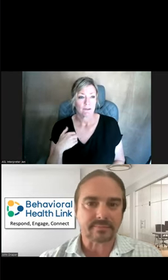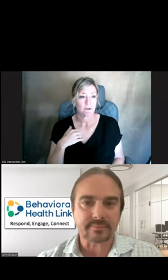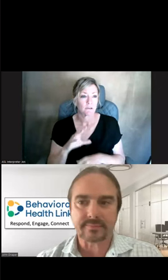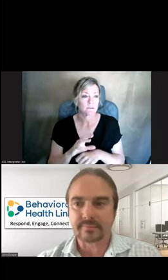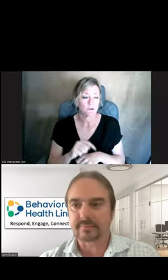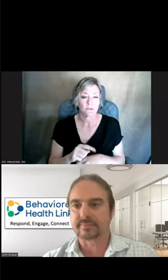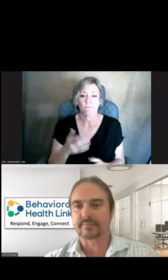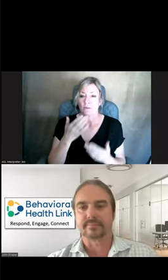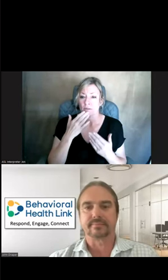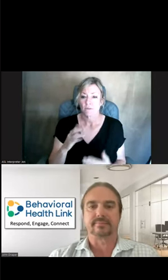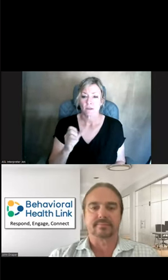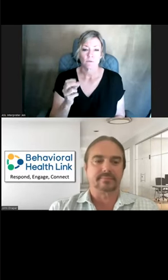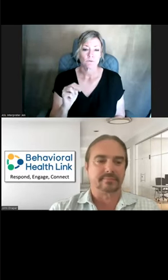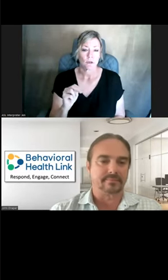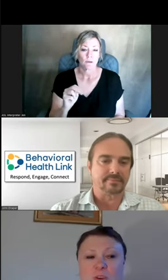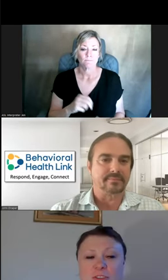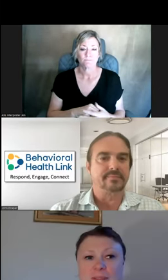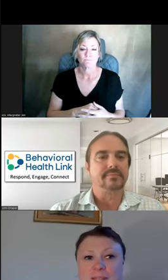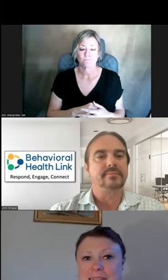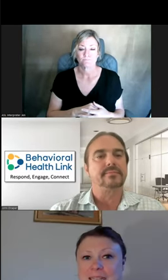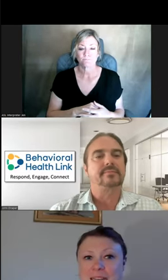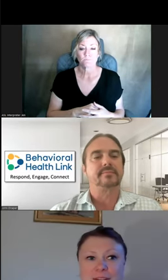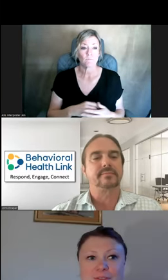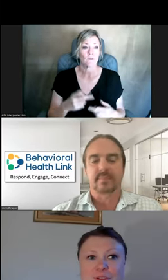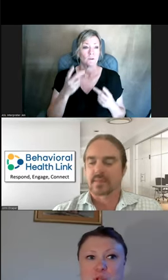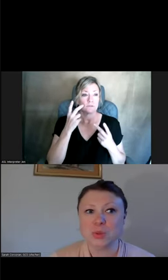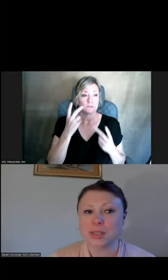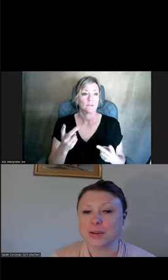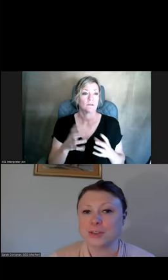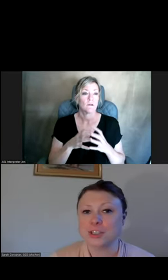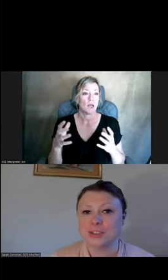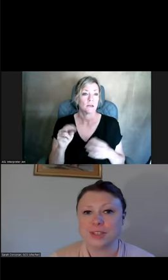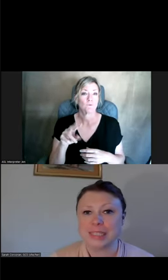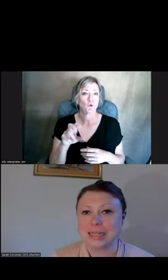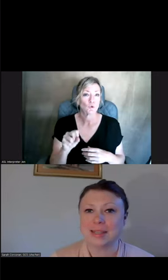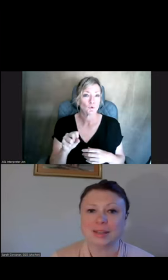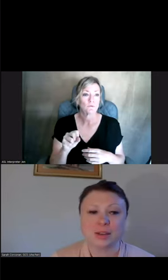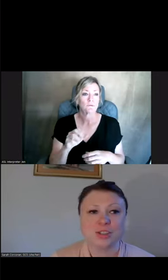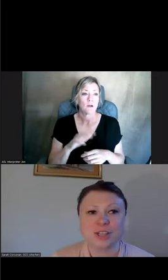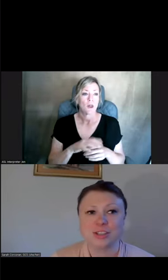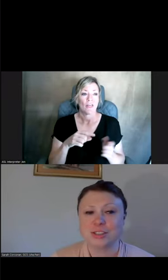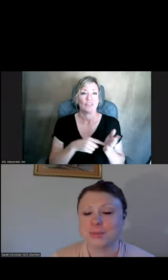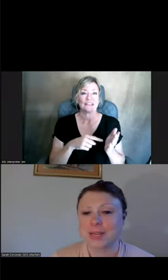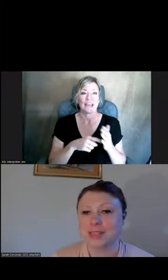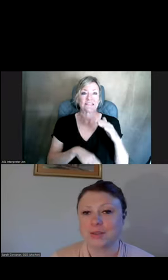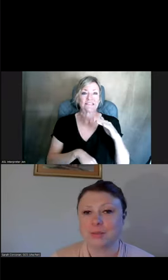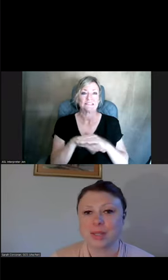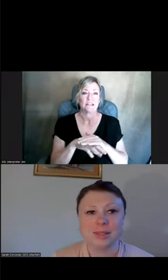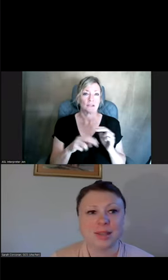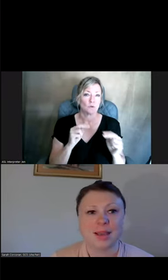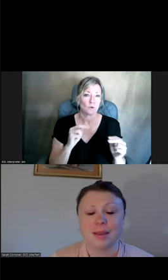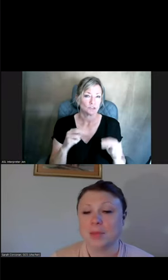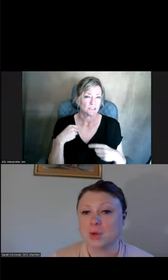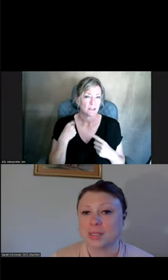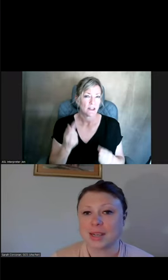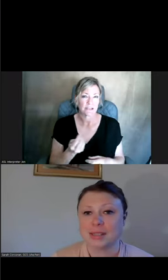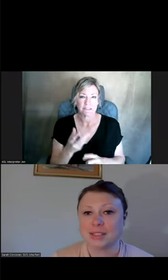Thank you, John. So we've been seeing a lot of news coverage of the debt ceiling negotiations for the past several months.